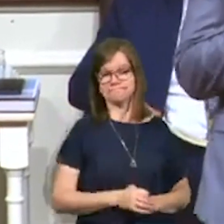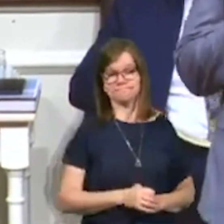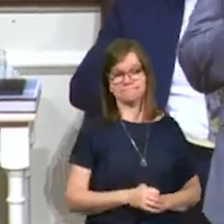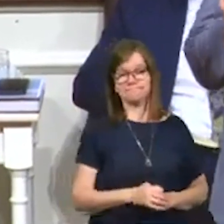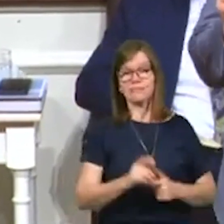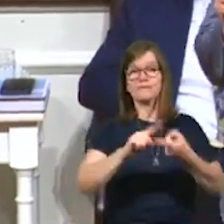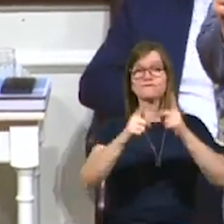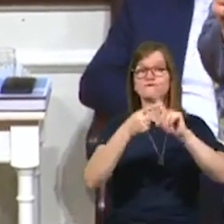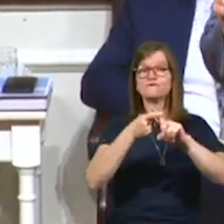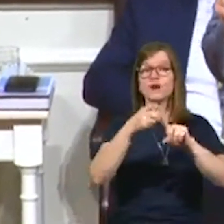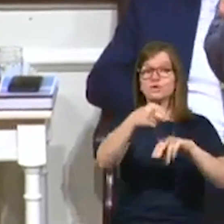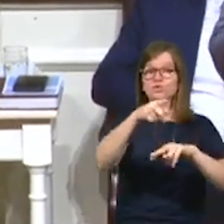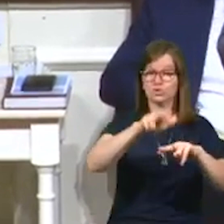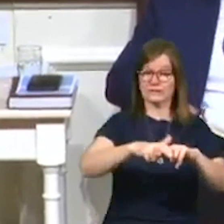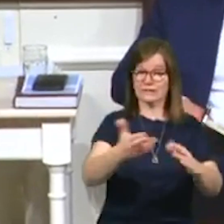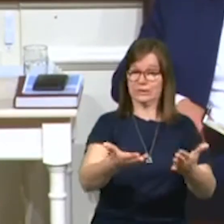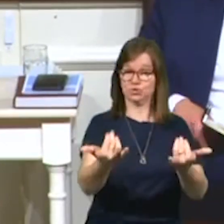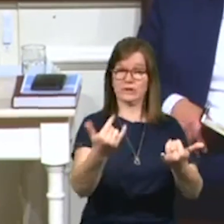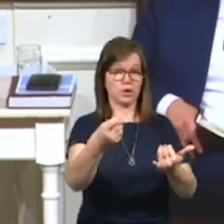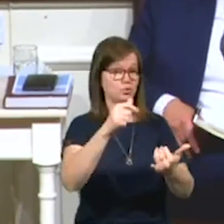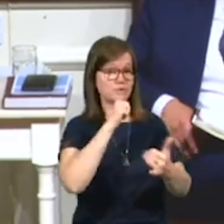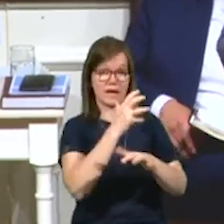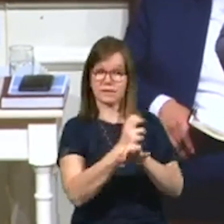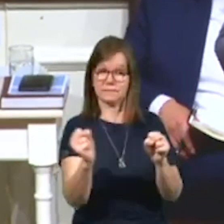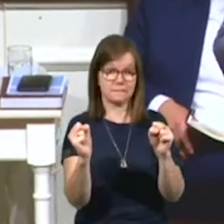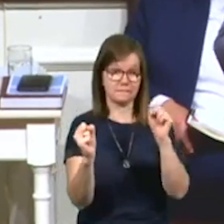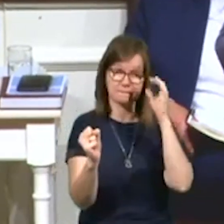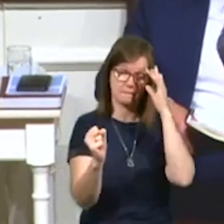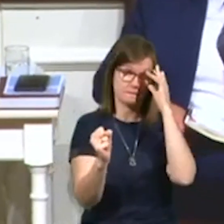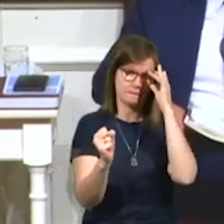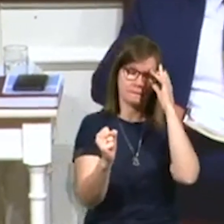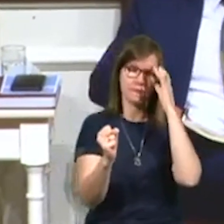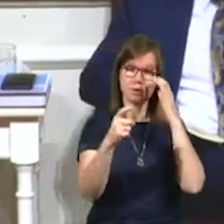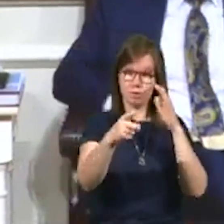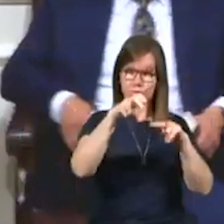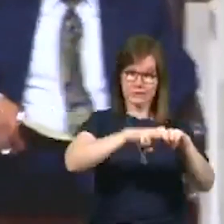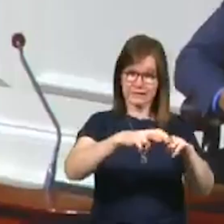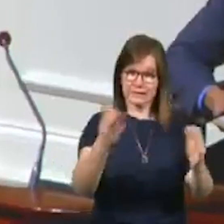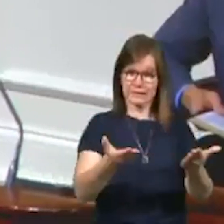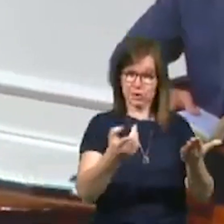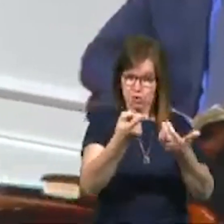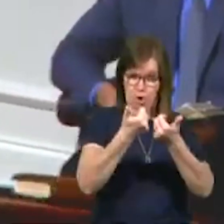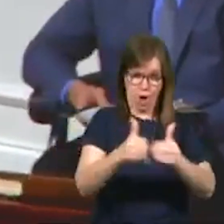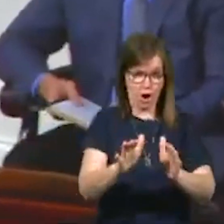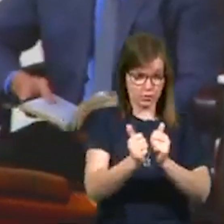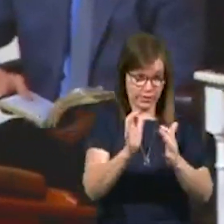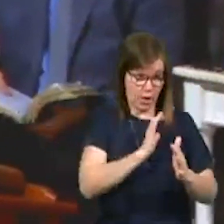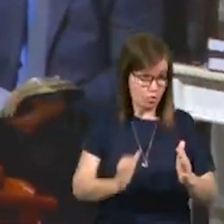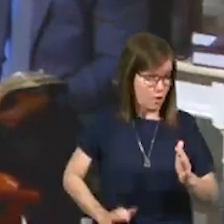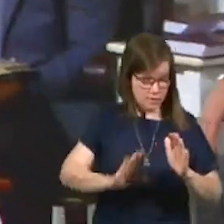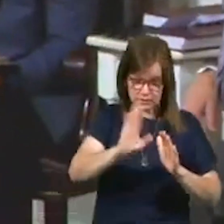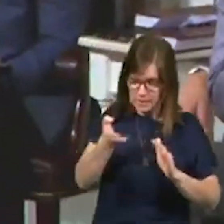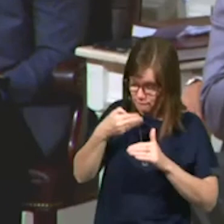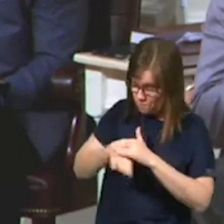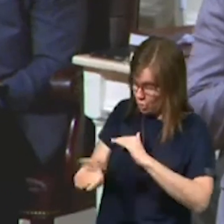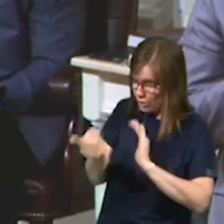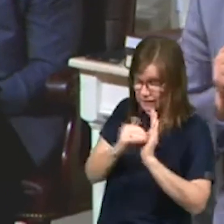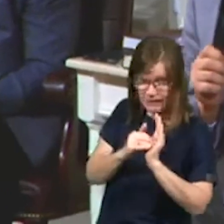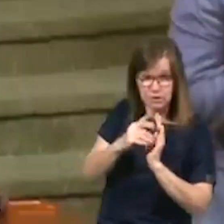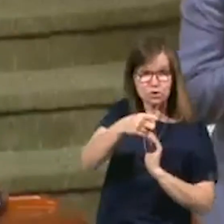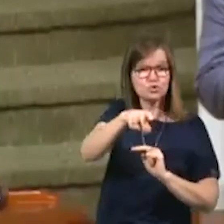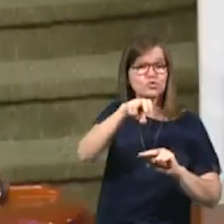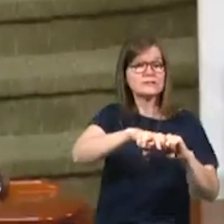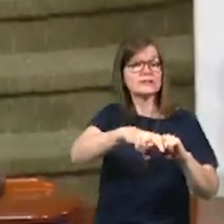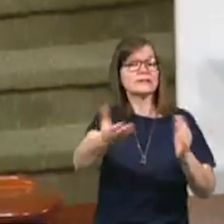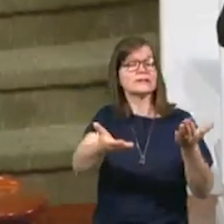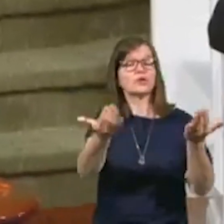Hey friend, if you're sitting here today and you're lost without Christ, if you're sitting here today and you've never been born again, you're